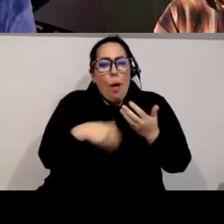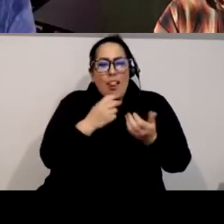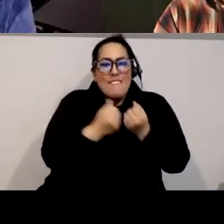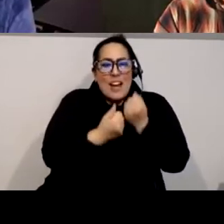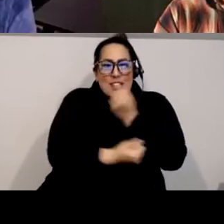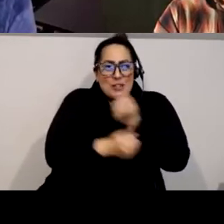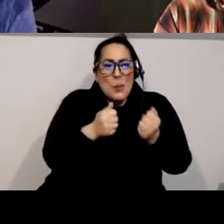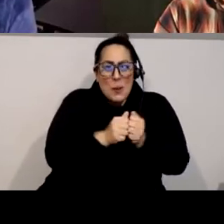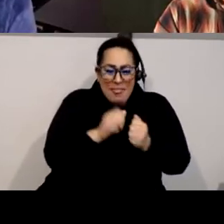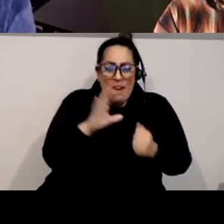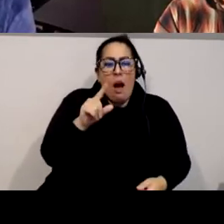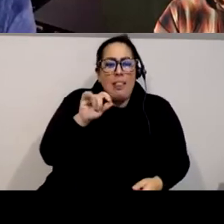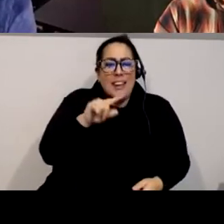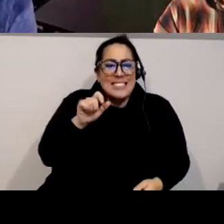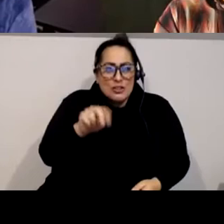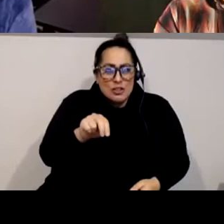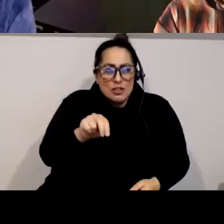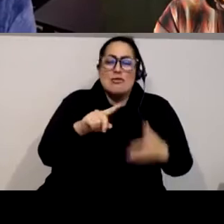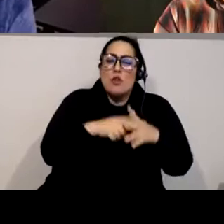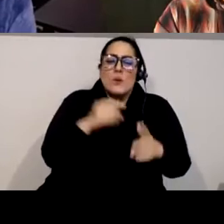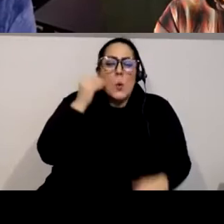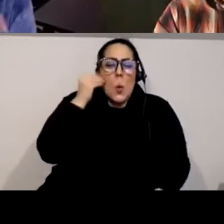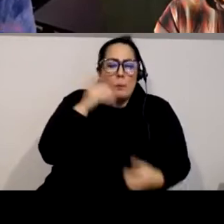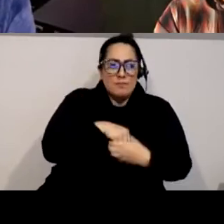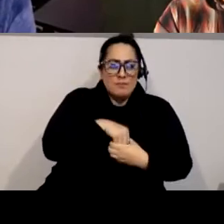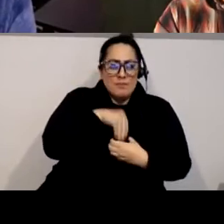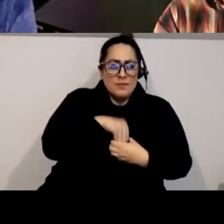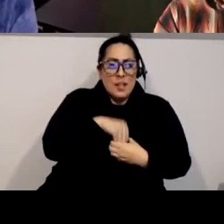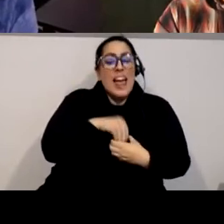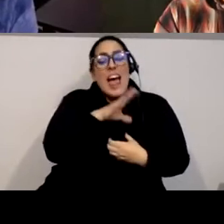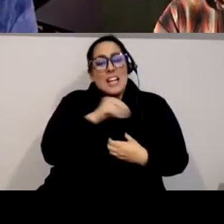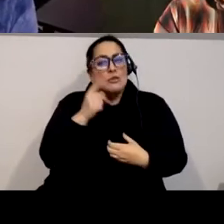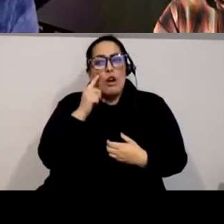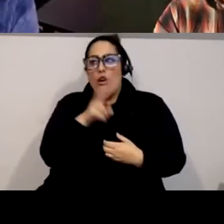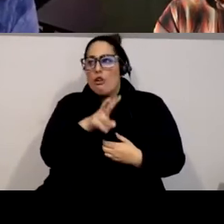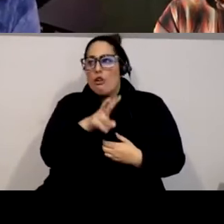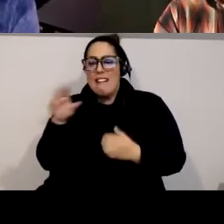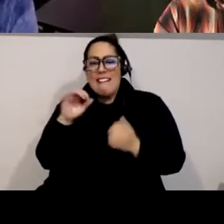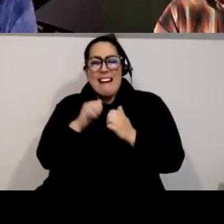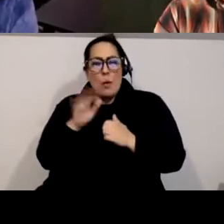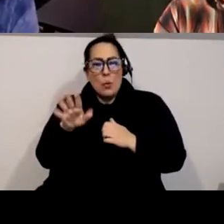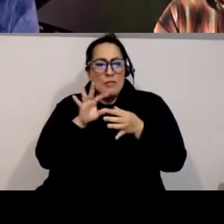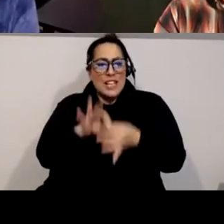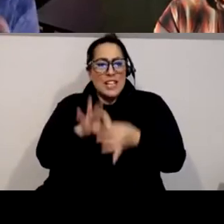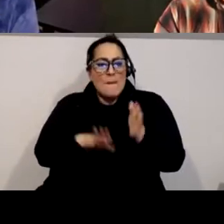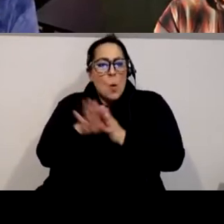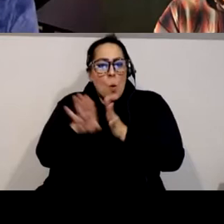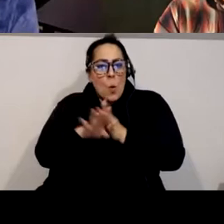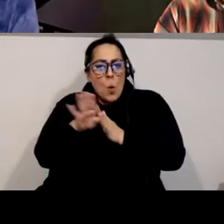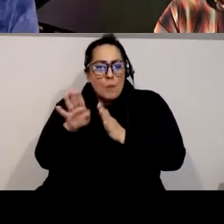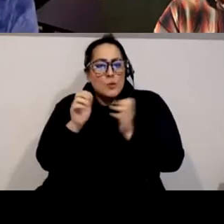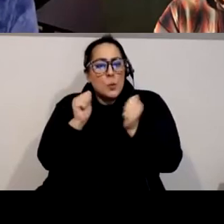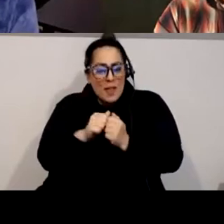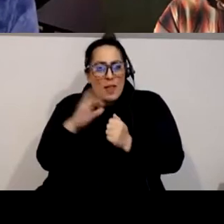question i'll often say well starts at home well look around what are how are your relationships formed by colonialism by what you're studying